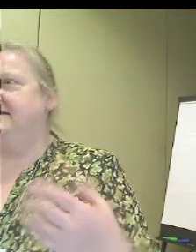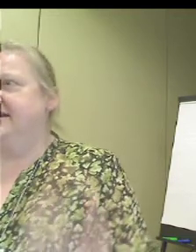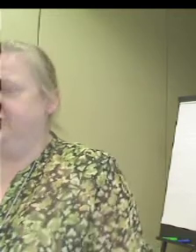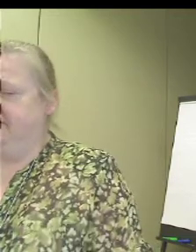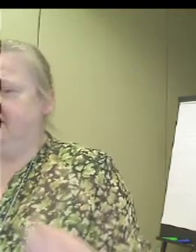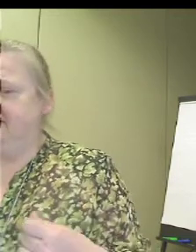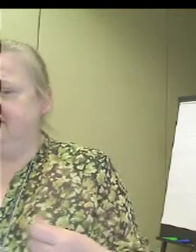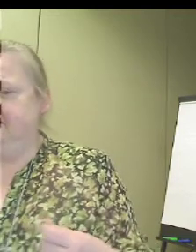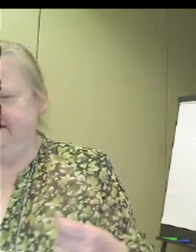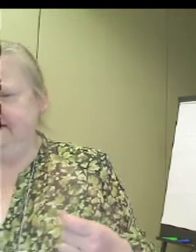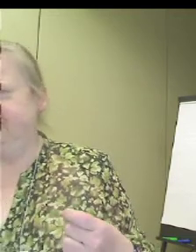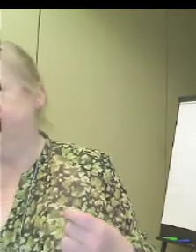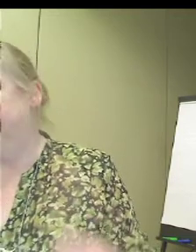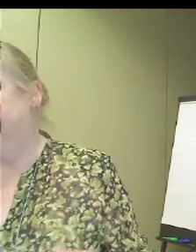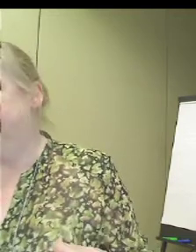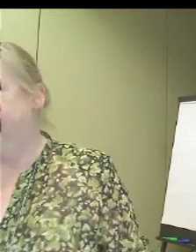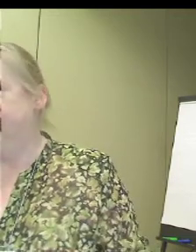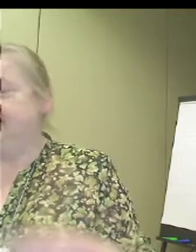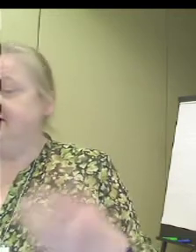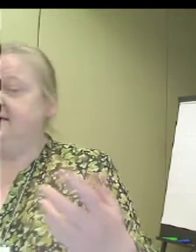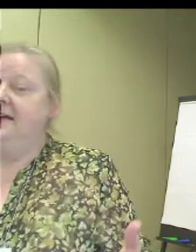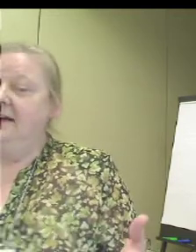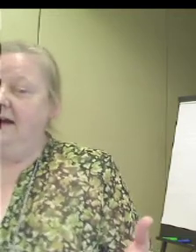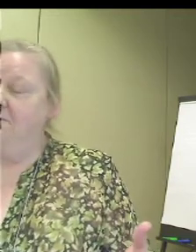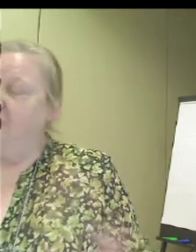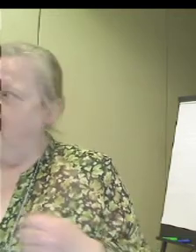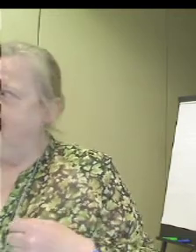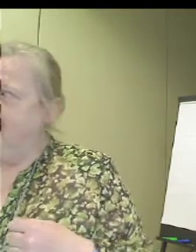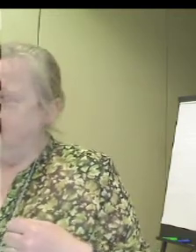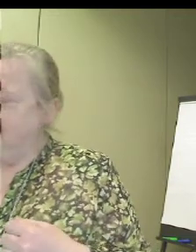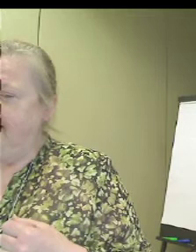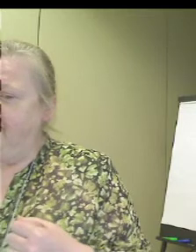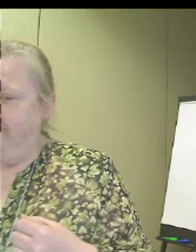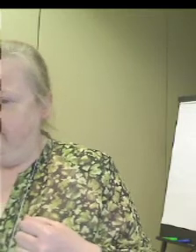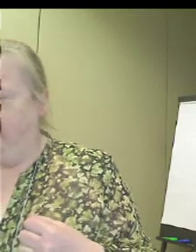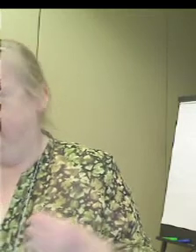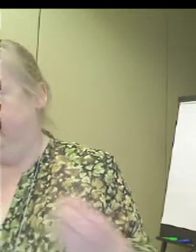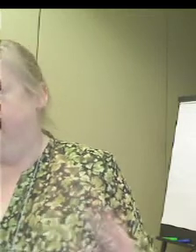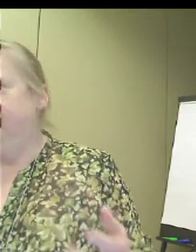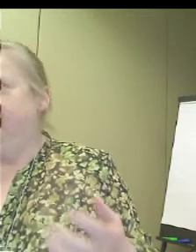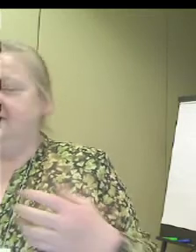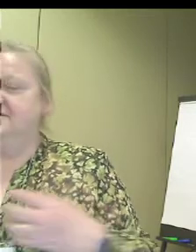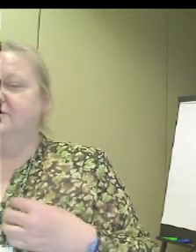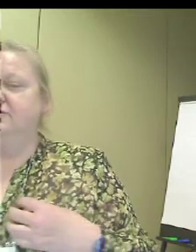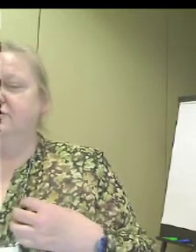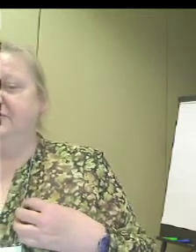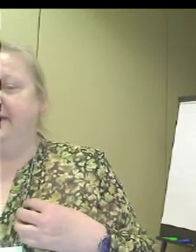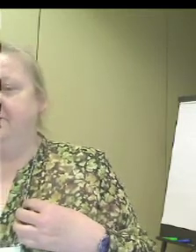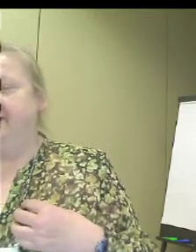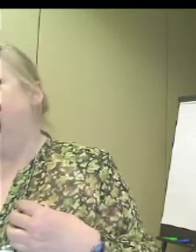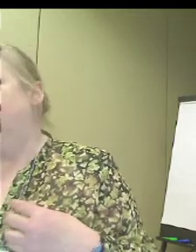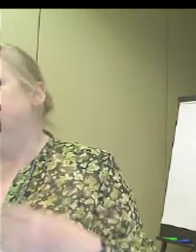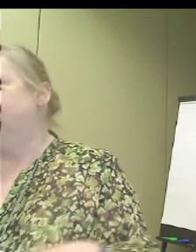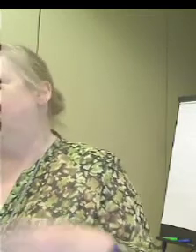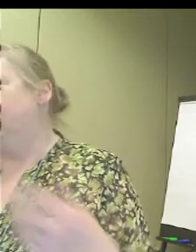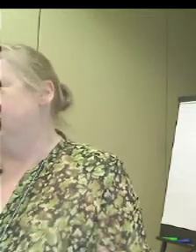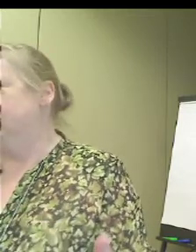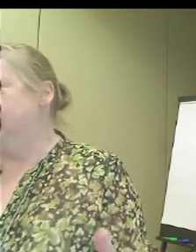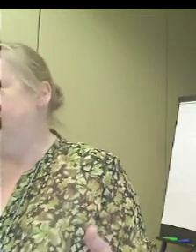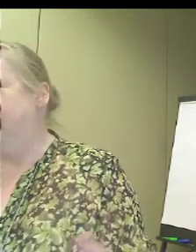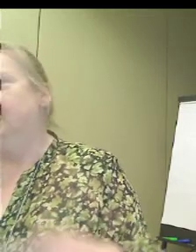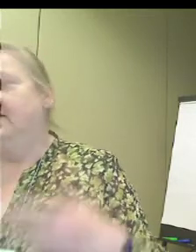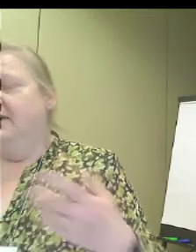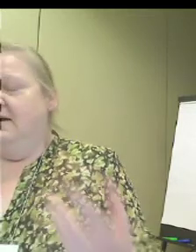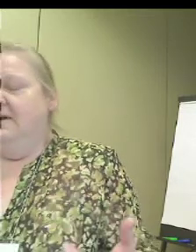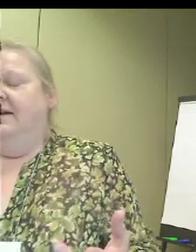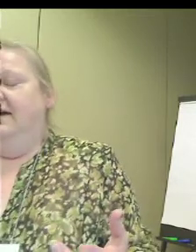personalization and customization of interfaces, but we tend to get forgotten as a group who can be helped. So I'll